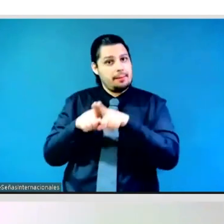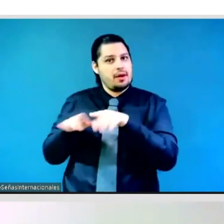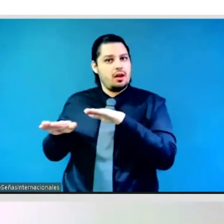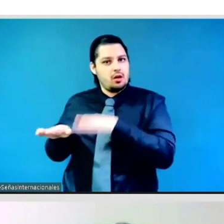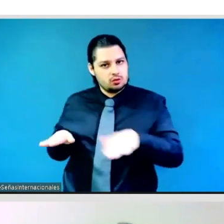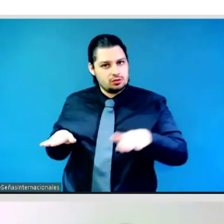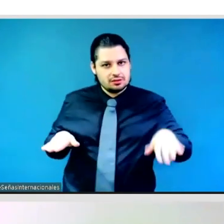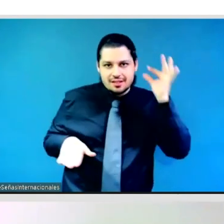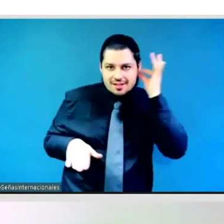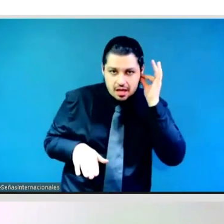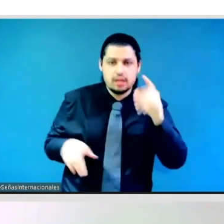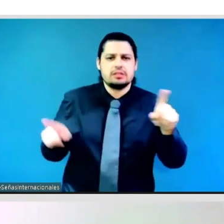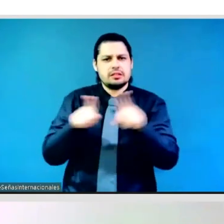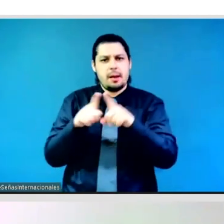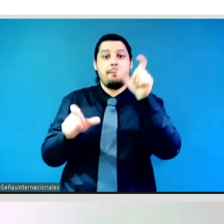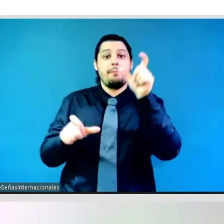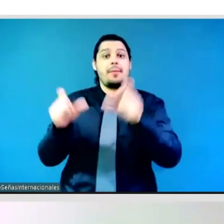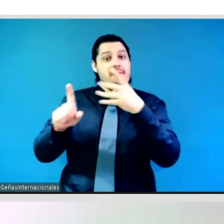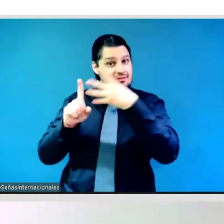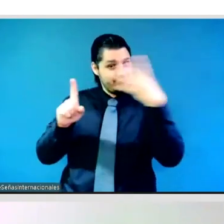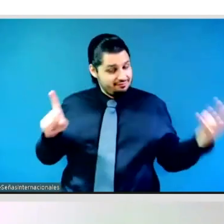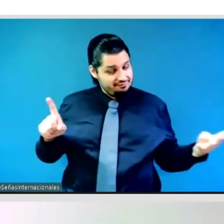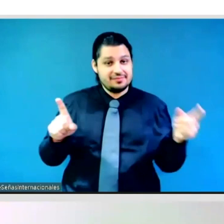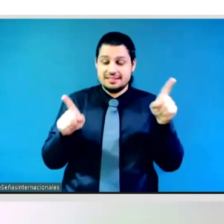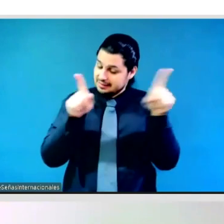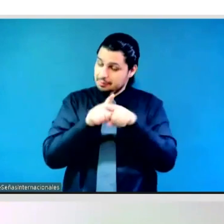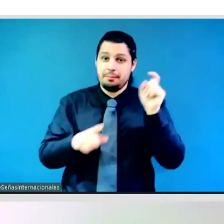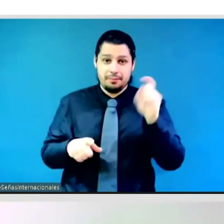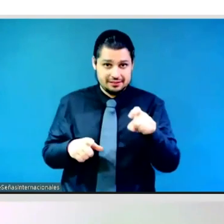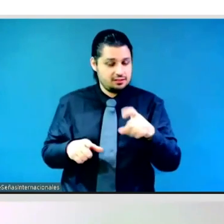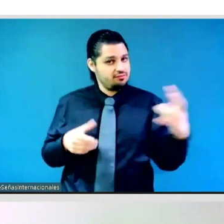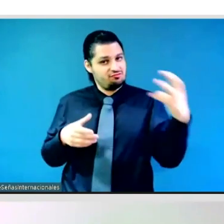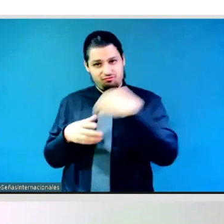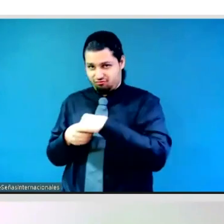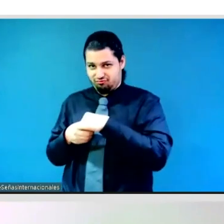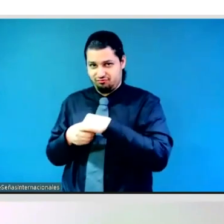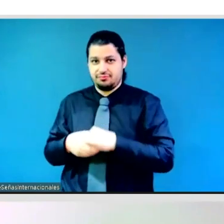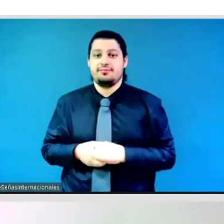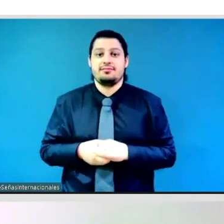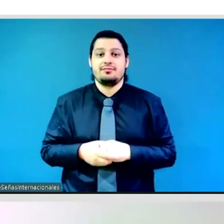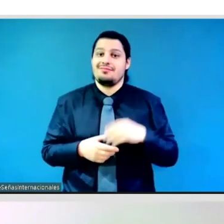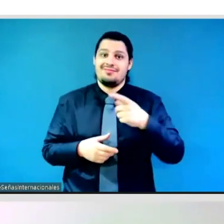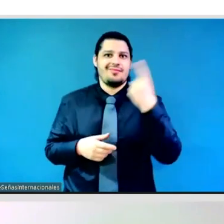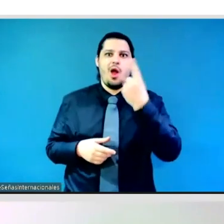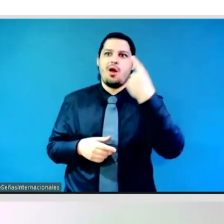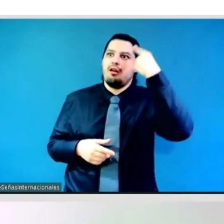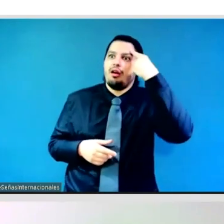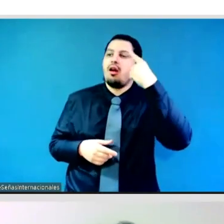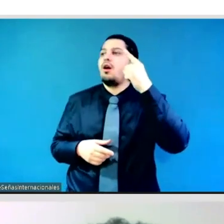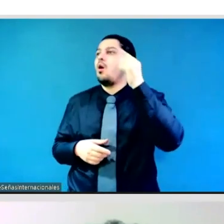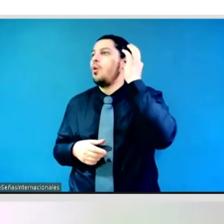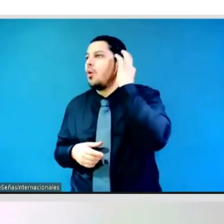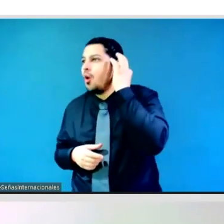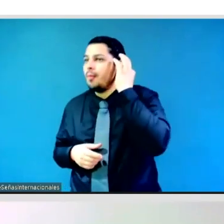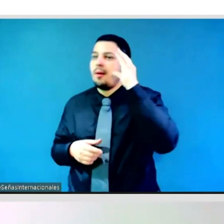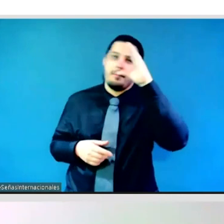effective participation of women and girls in terms of decision making and bringing about change. So we're not just say, you know, so it's not about the numbers